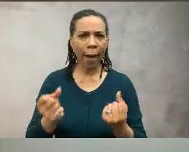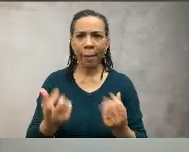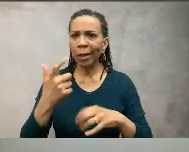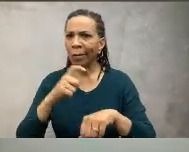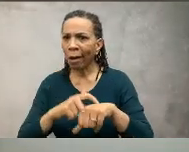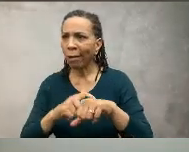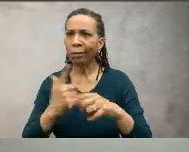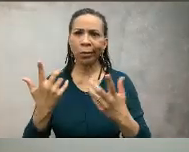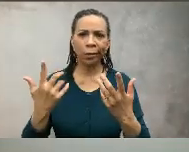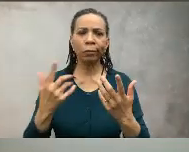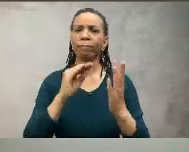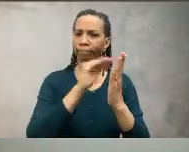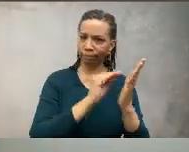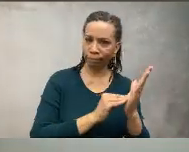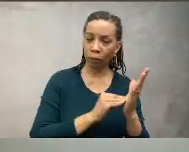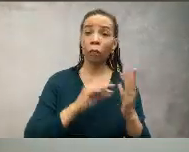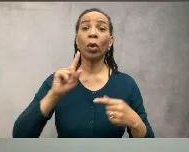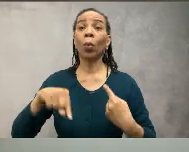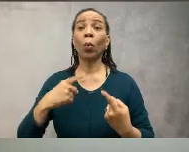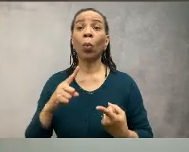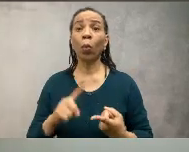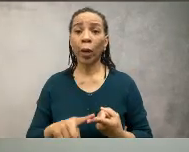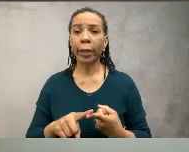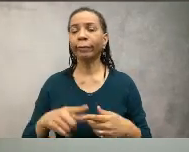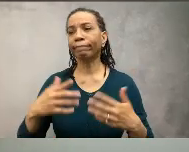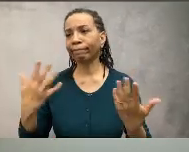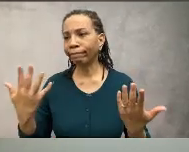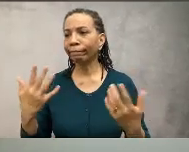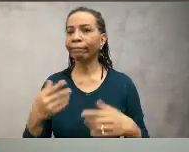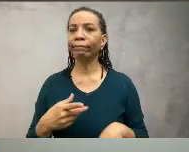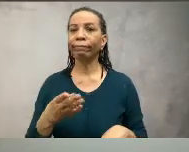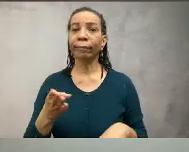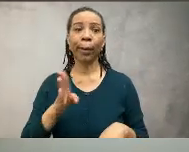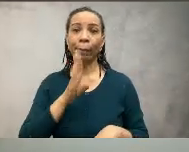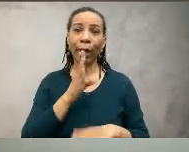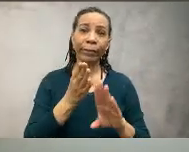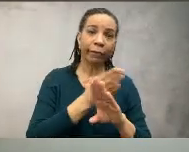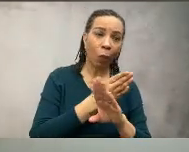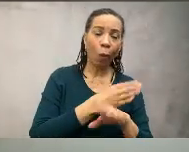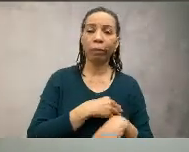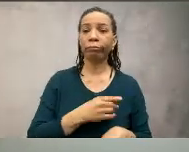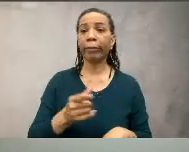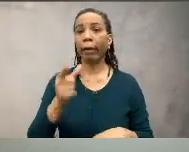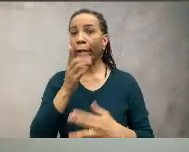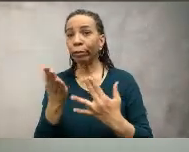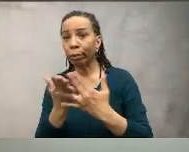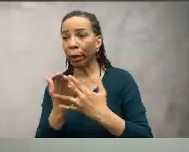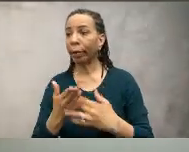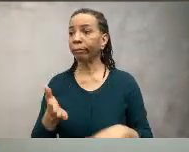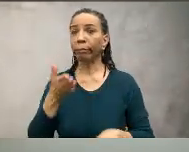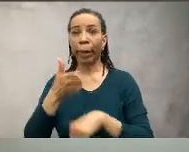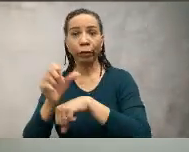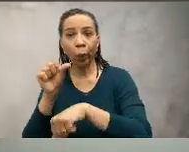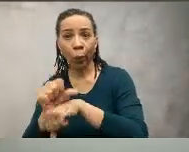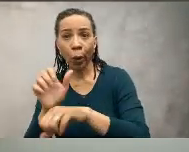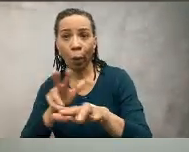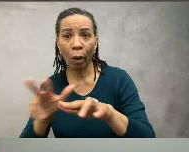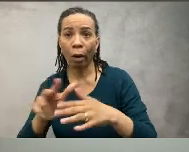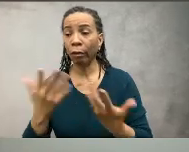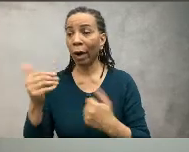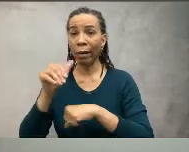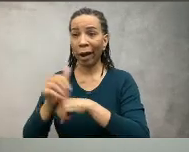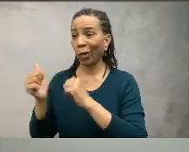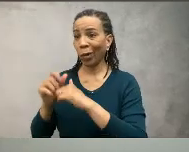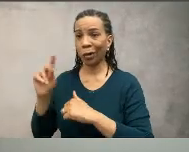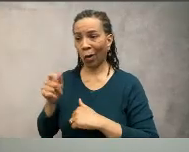how much you will do. You also want to state when you will walk, whether you'll walk before breakfast, during your lunch break, or immediately